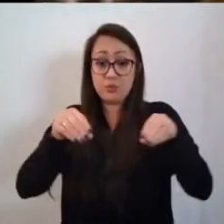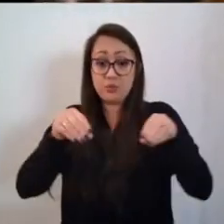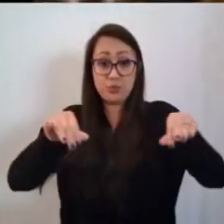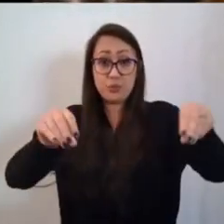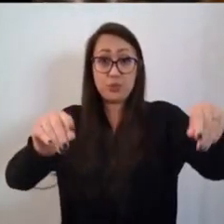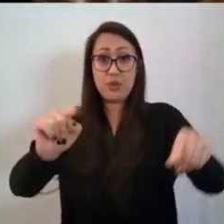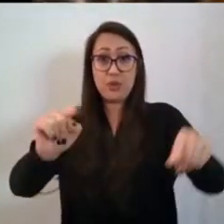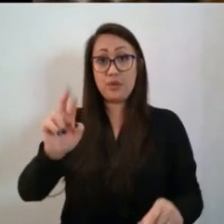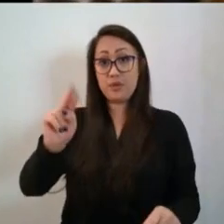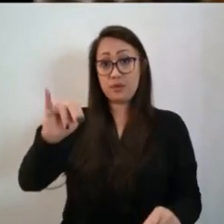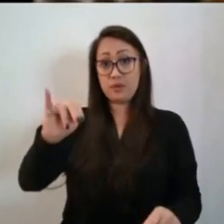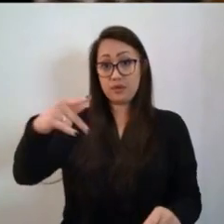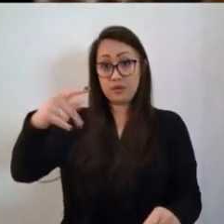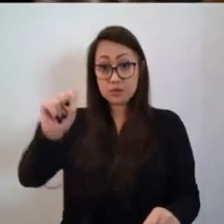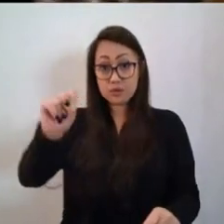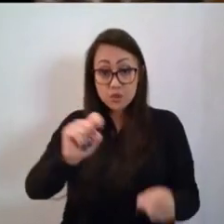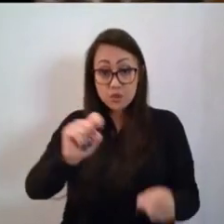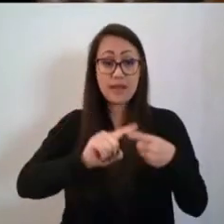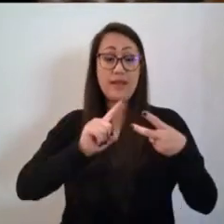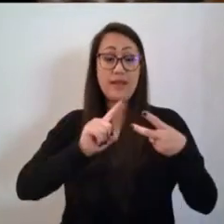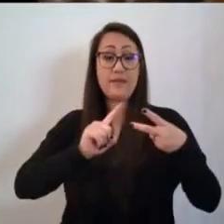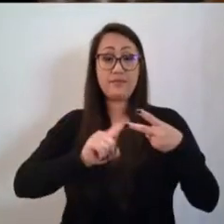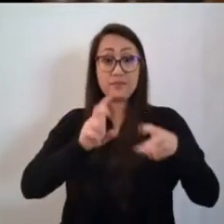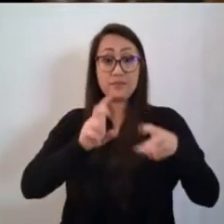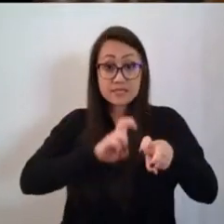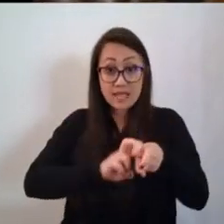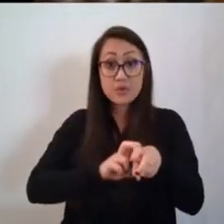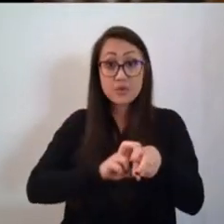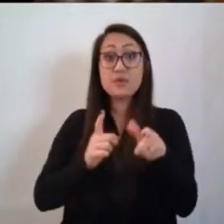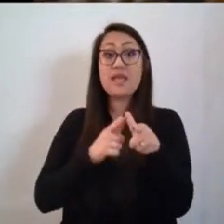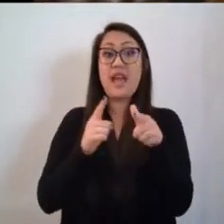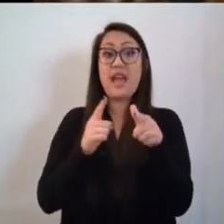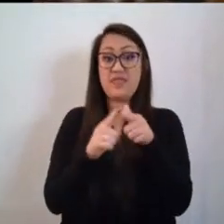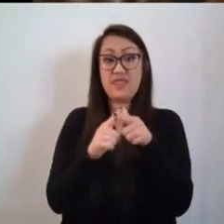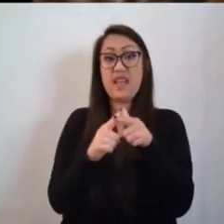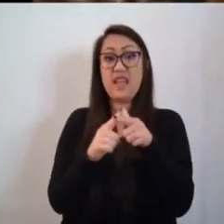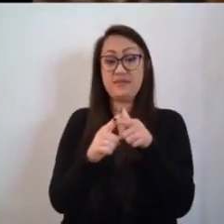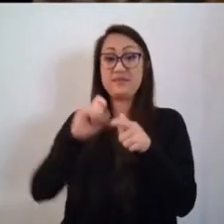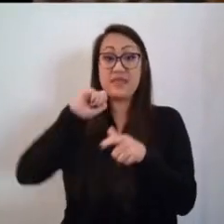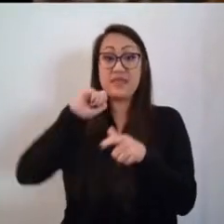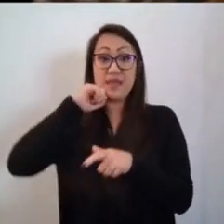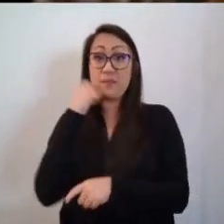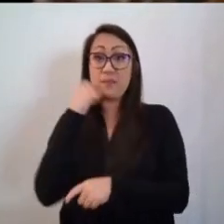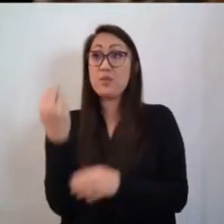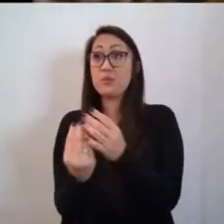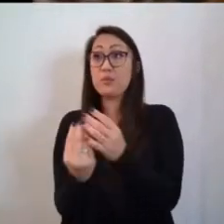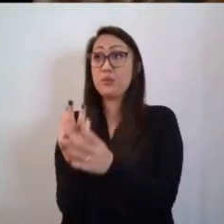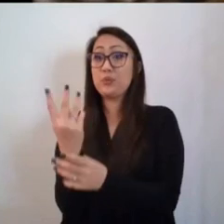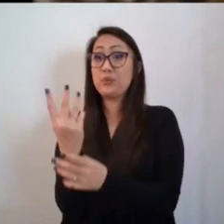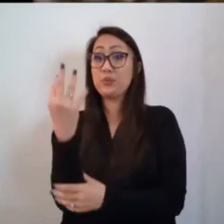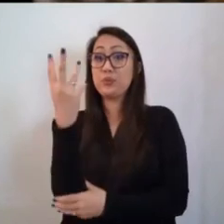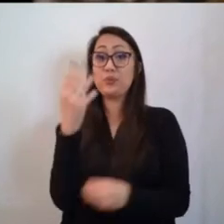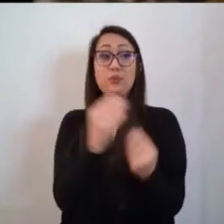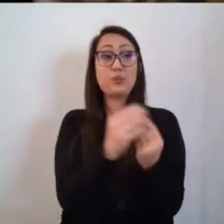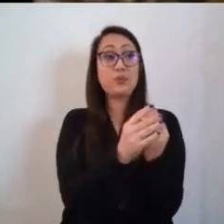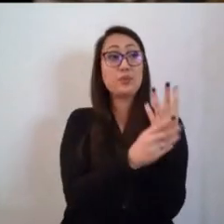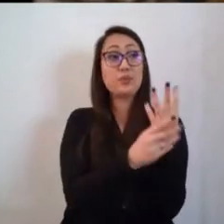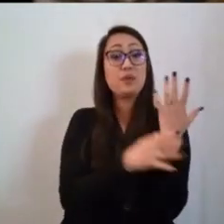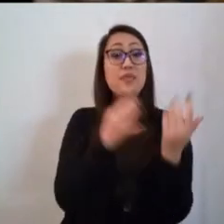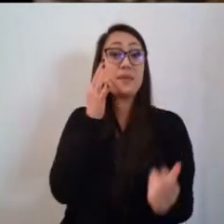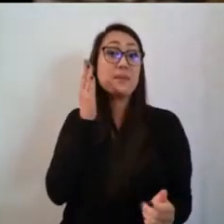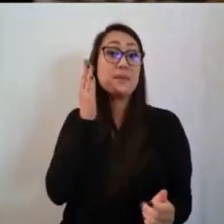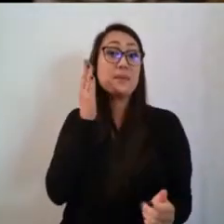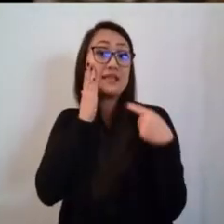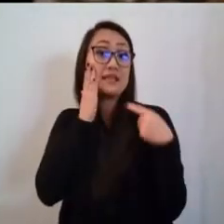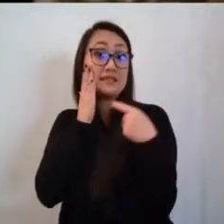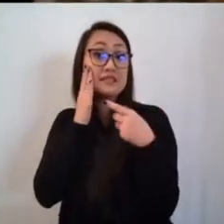blossoms bloomed and fell. While bees woke up, starting to make new honey.